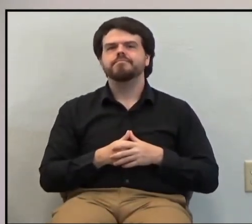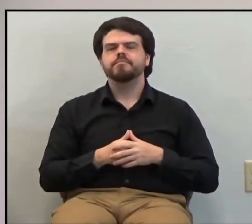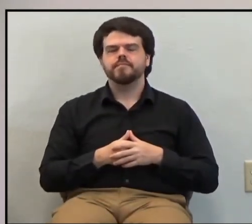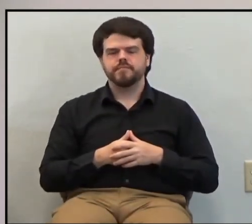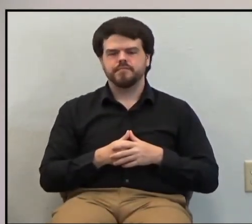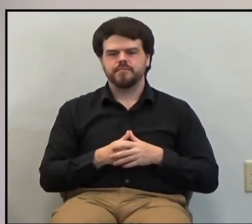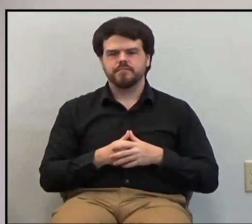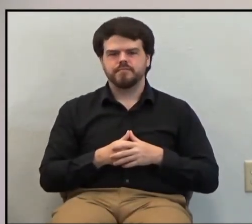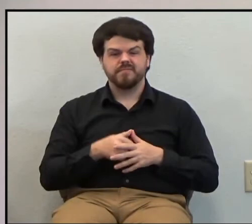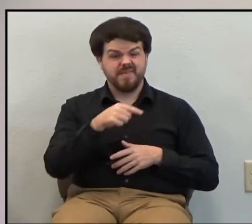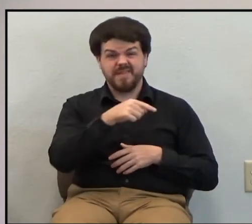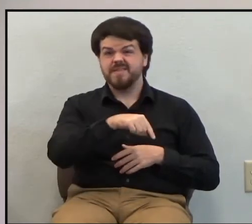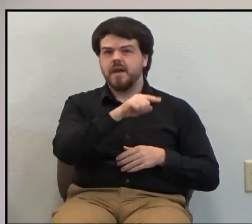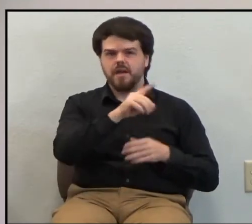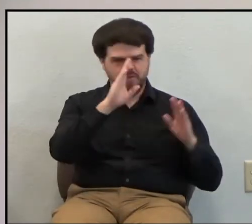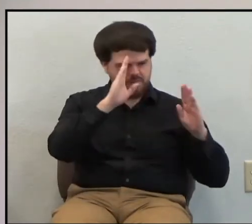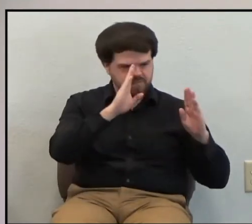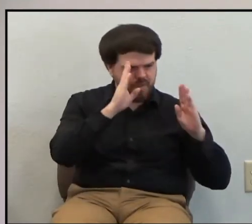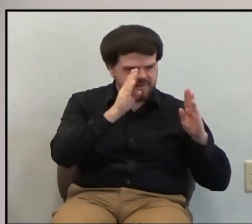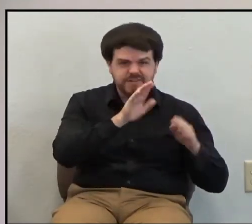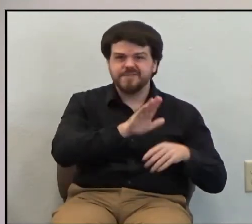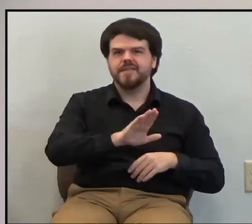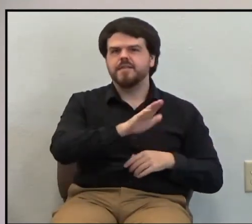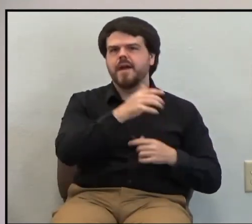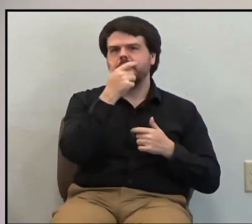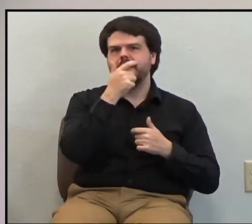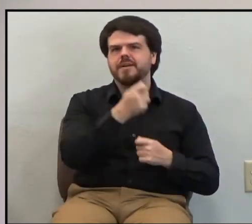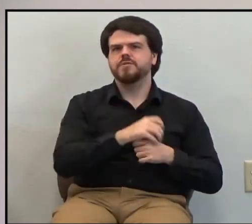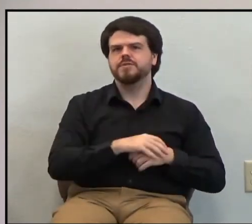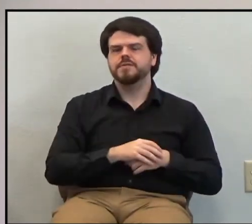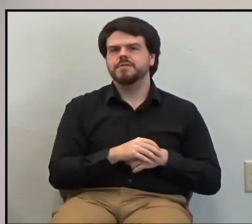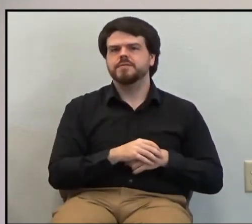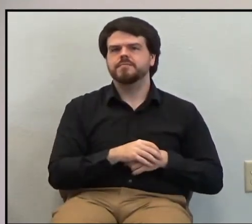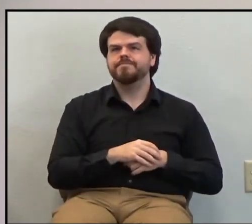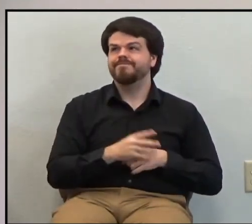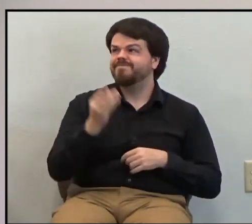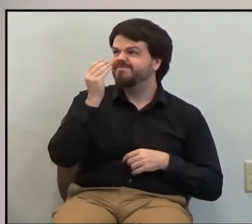They were looking out for their own interests, not those of Christ.